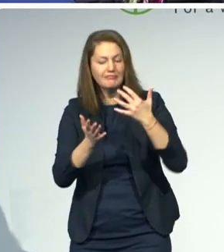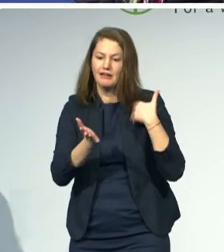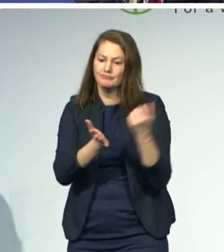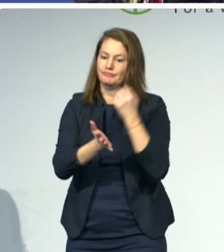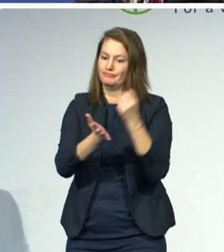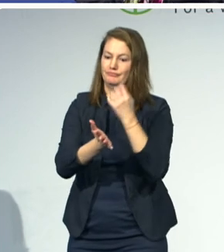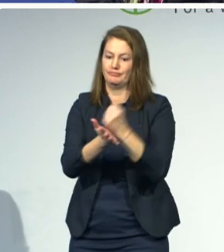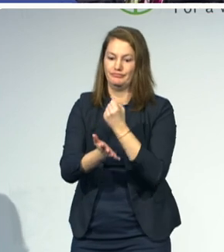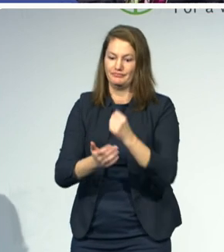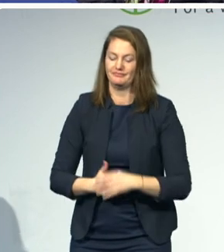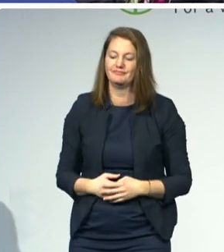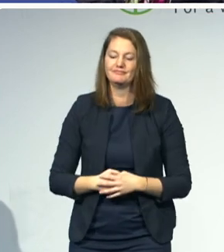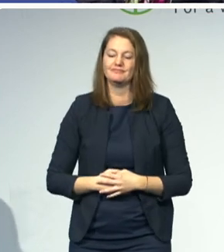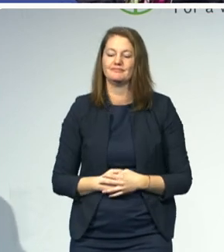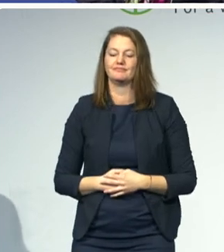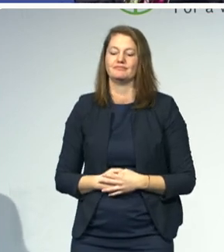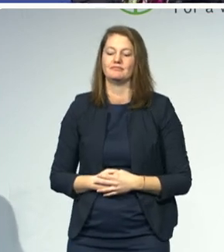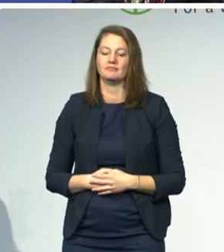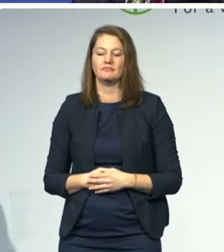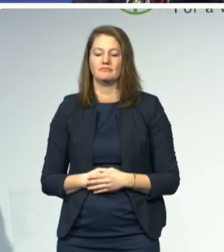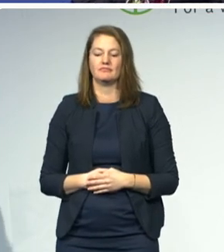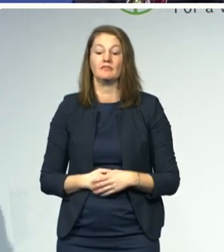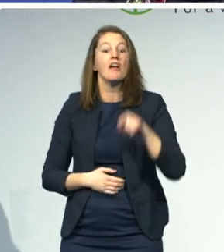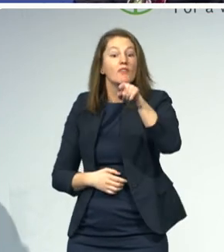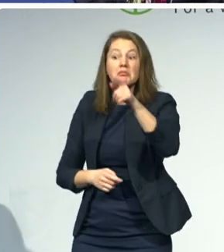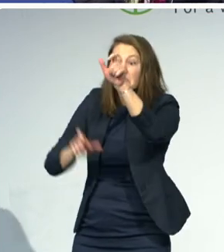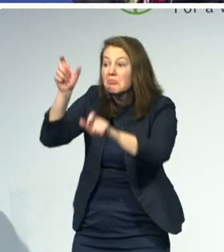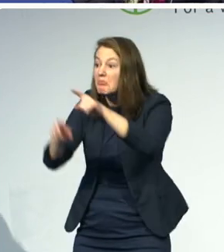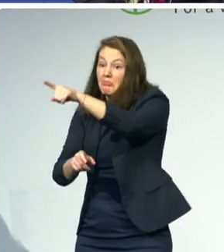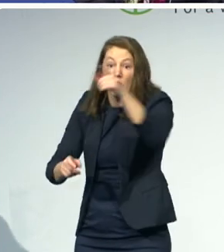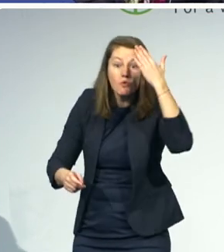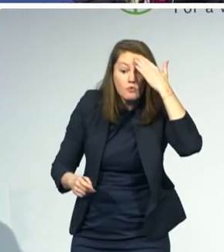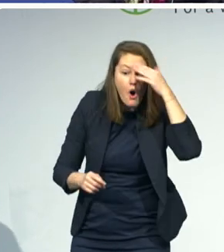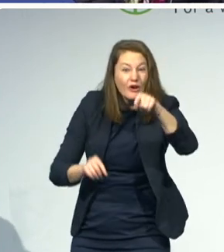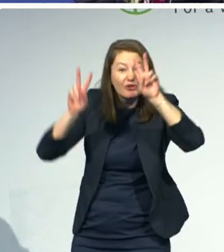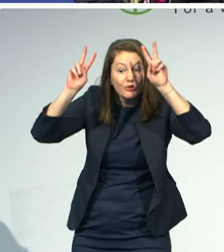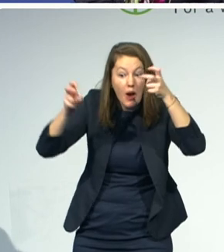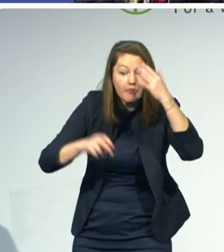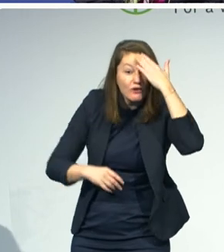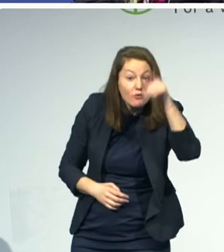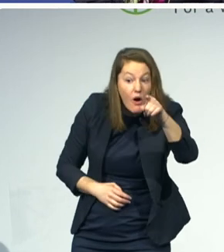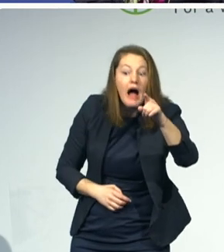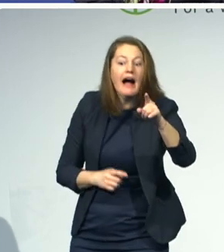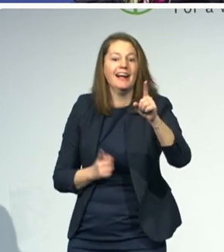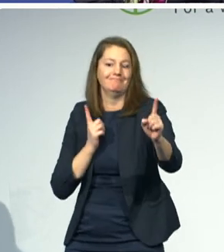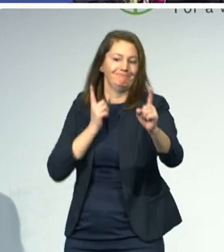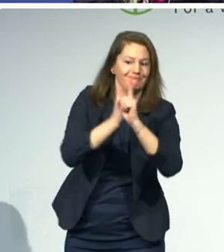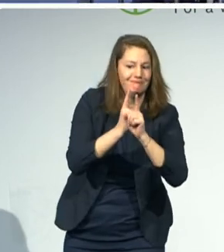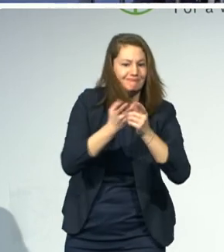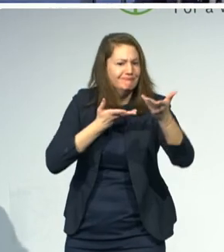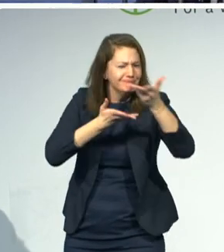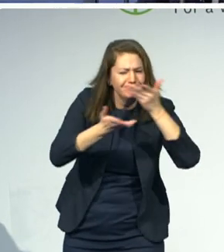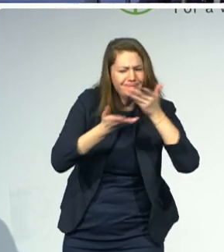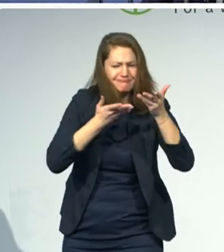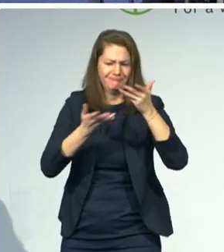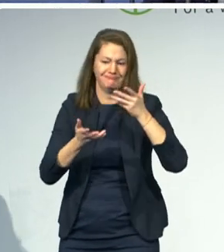this, and that is everyone. And so today, we invite you all to become members of this